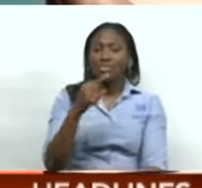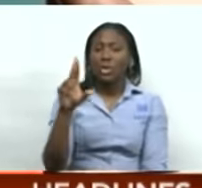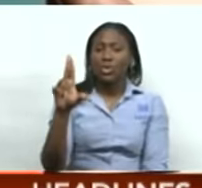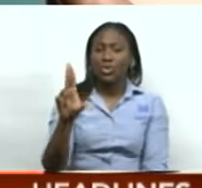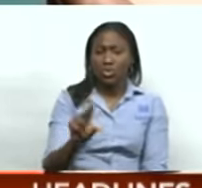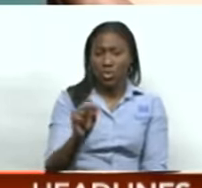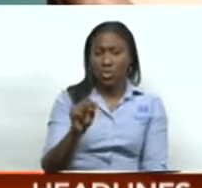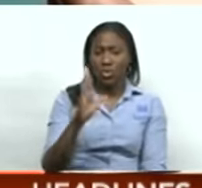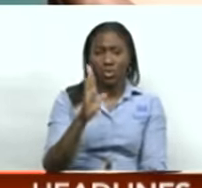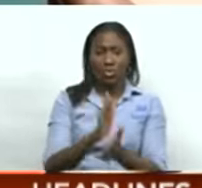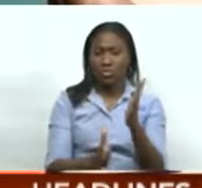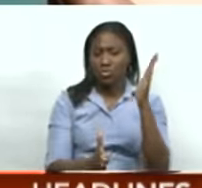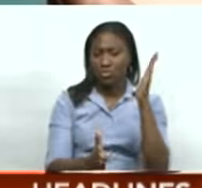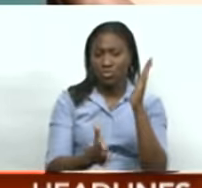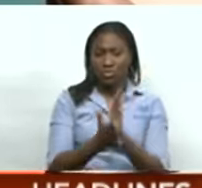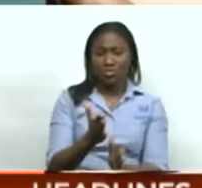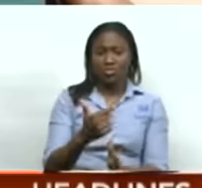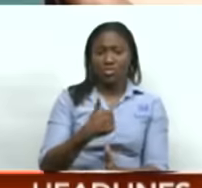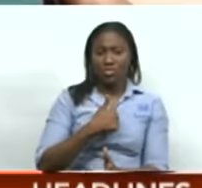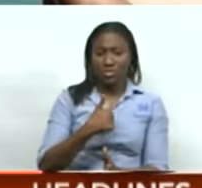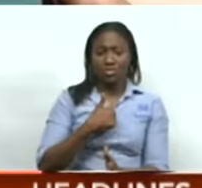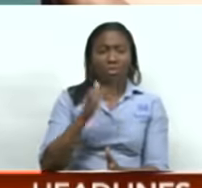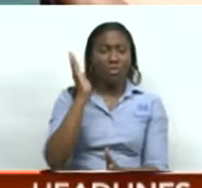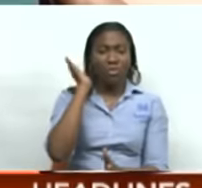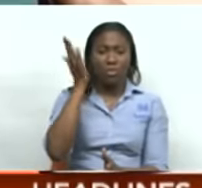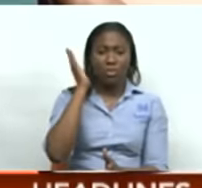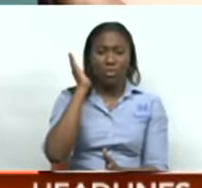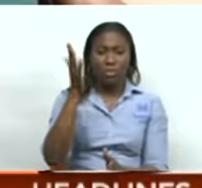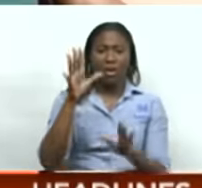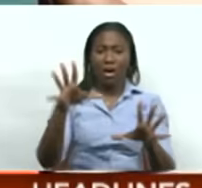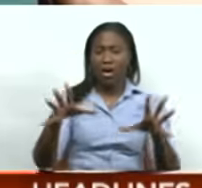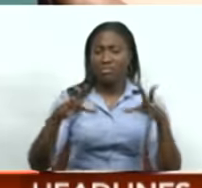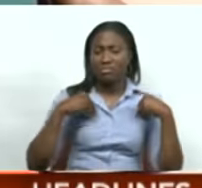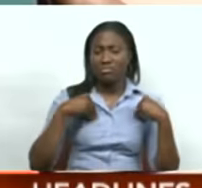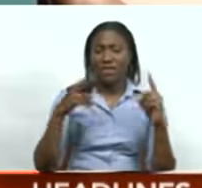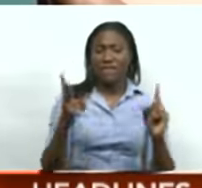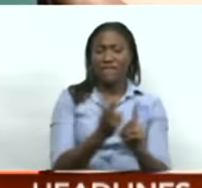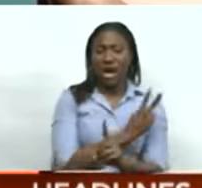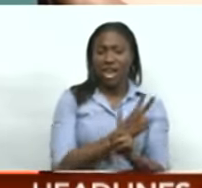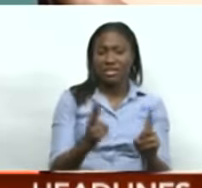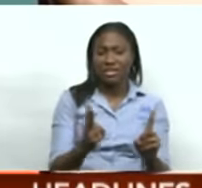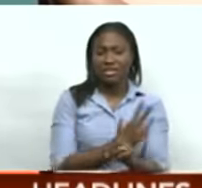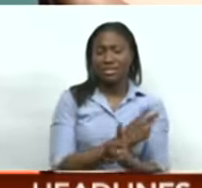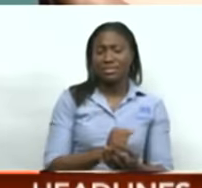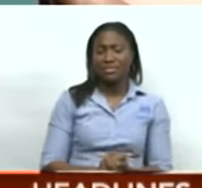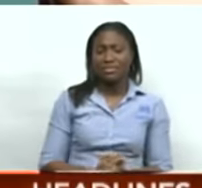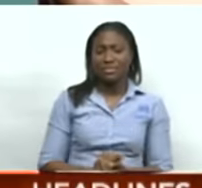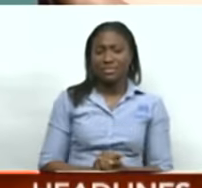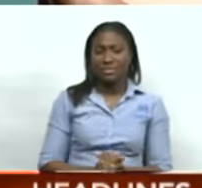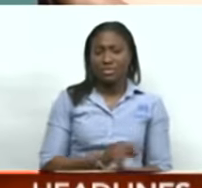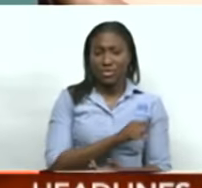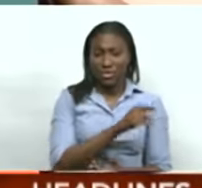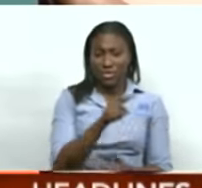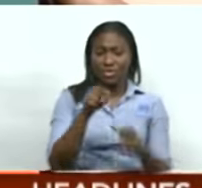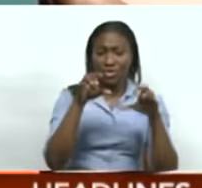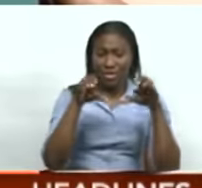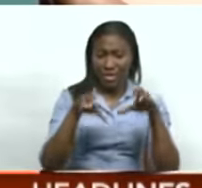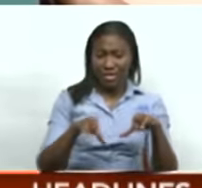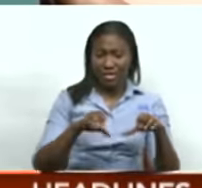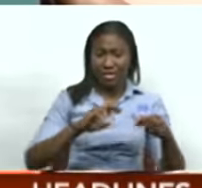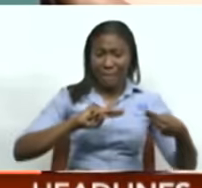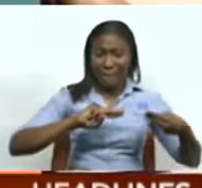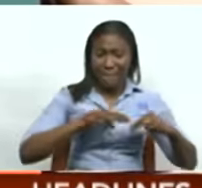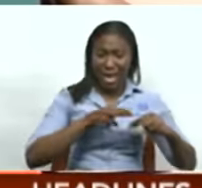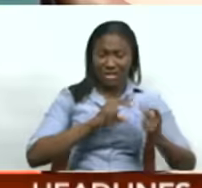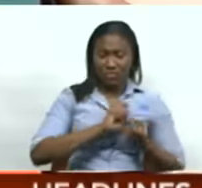longer will I accept violence. You can't turn your pain into action.